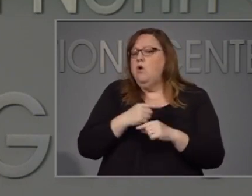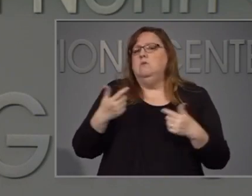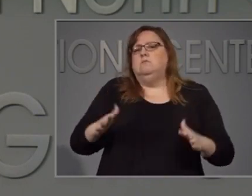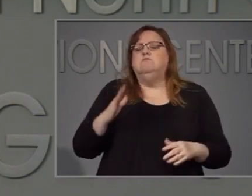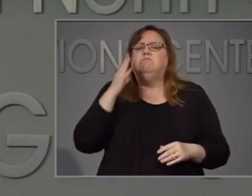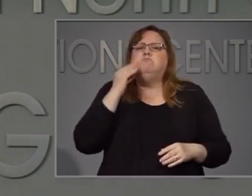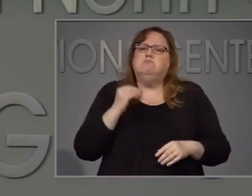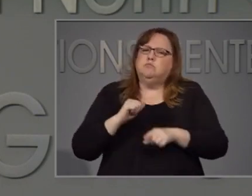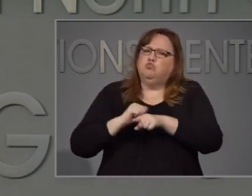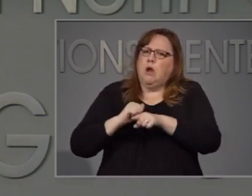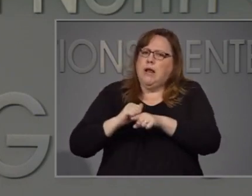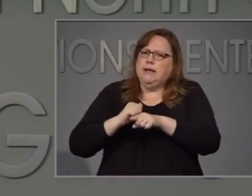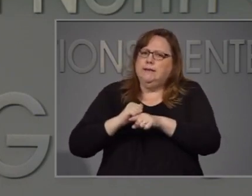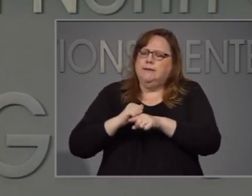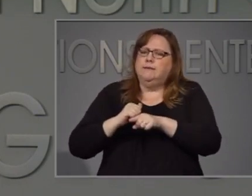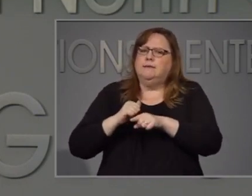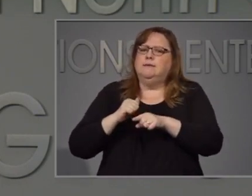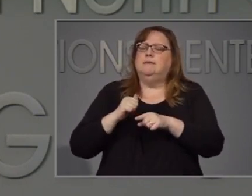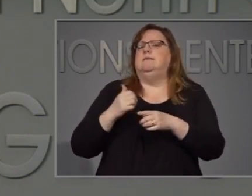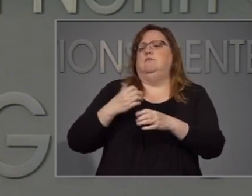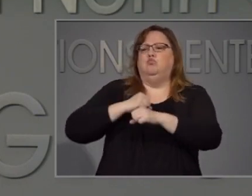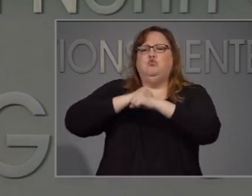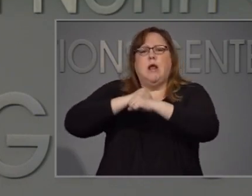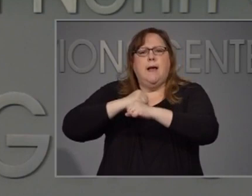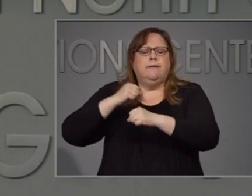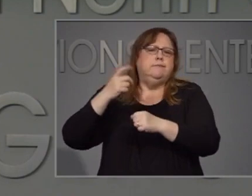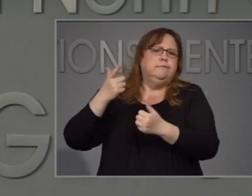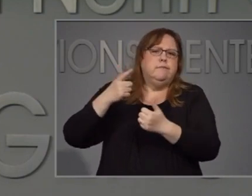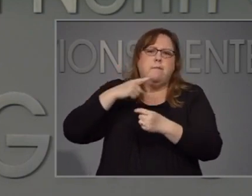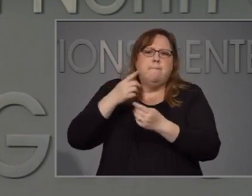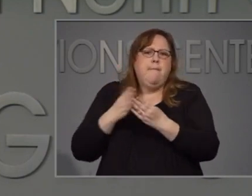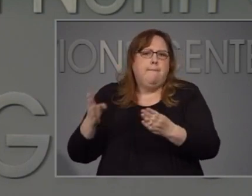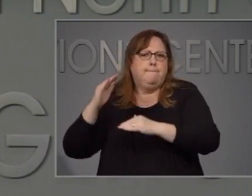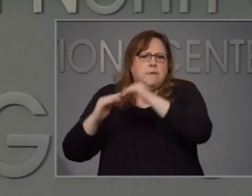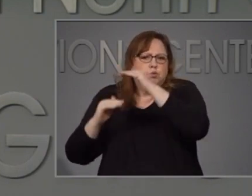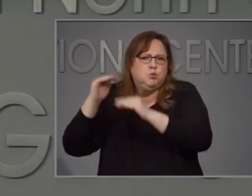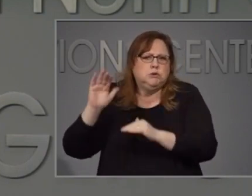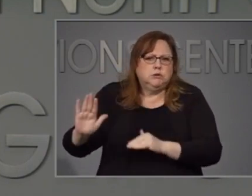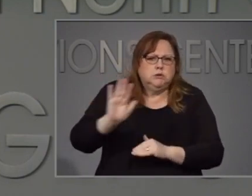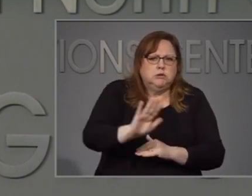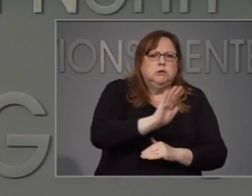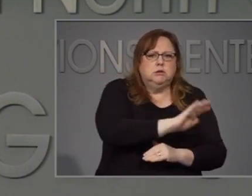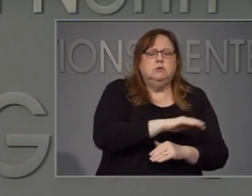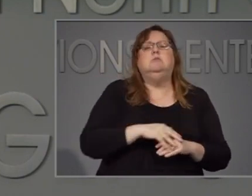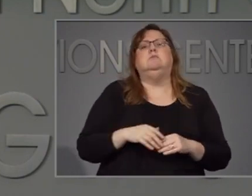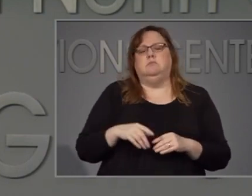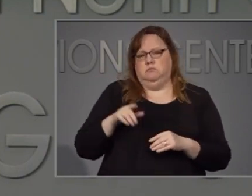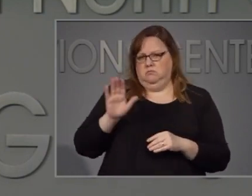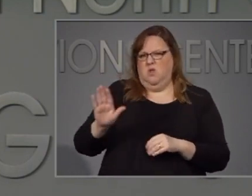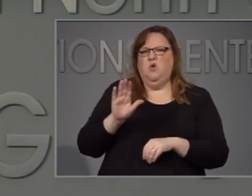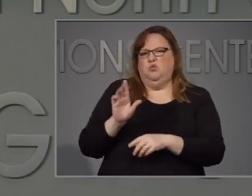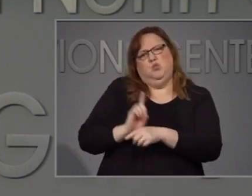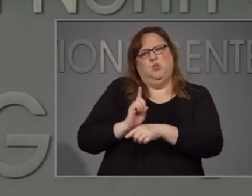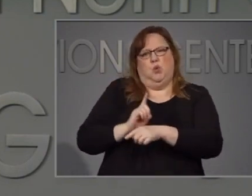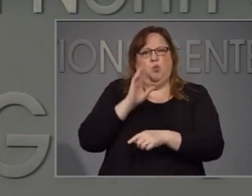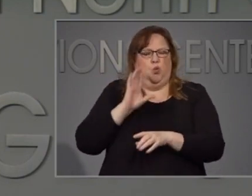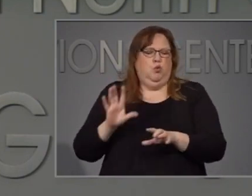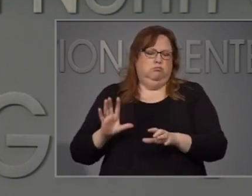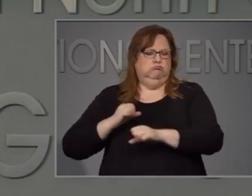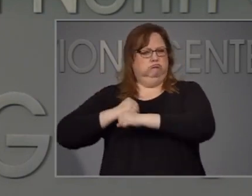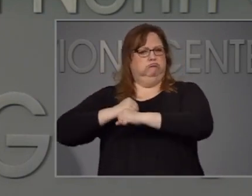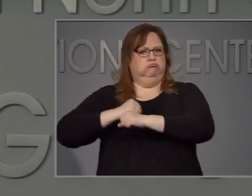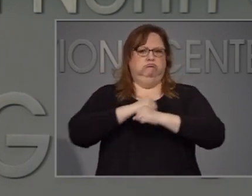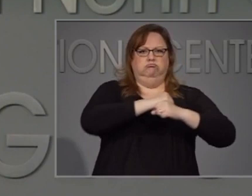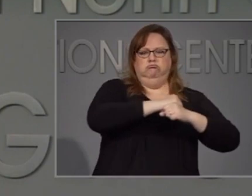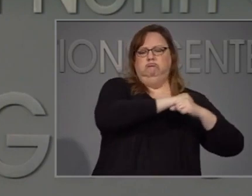to protect public structures, and that is how they will be used. What I will do is have